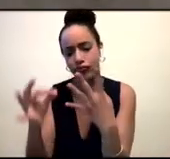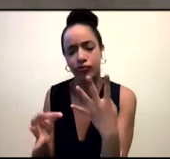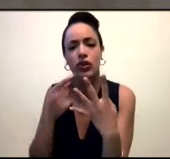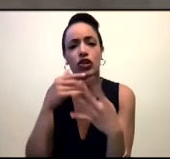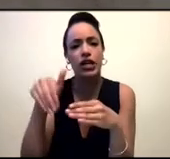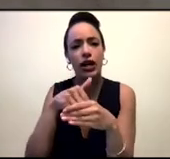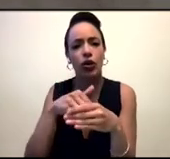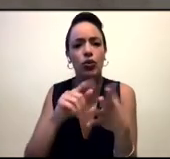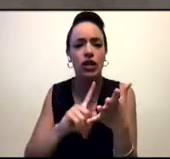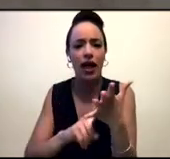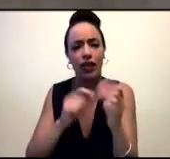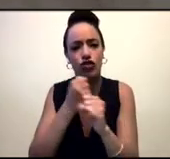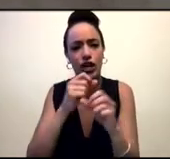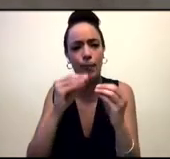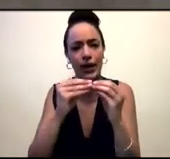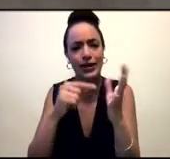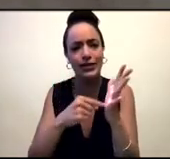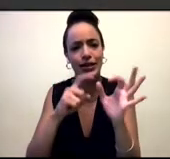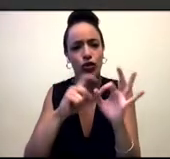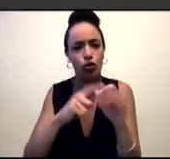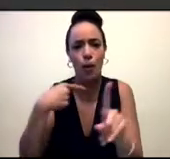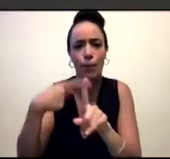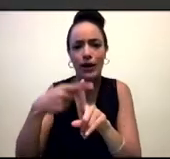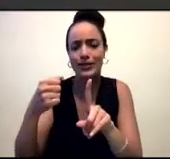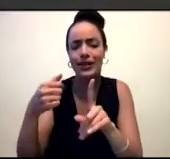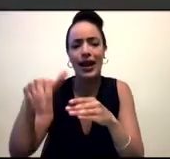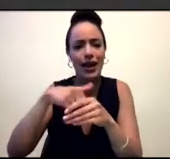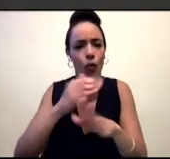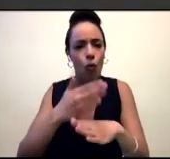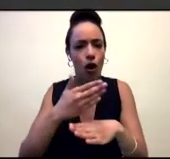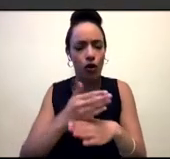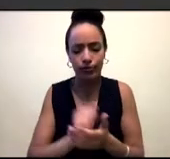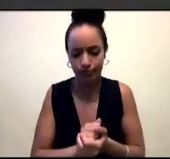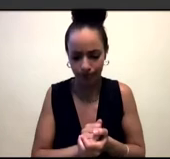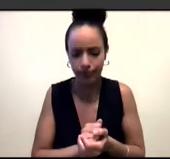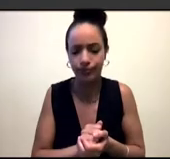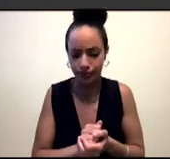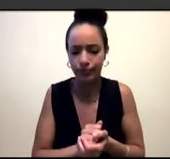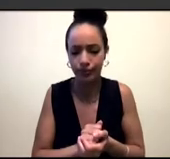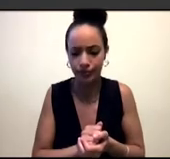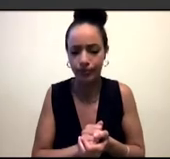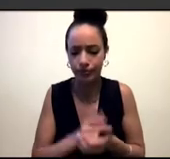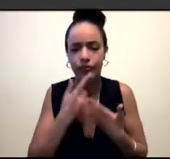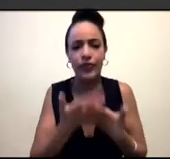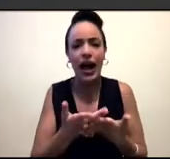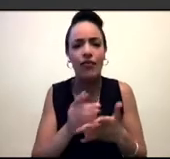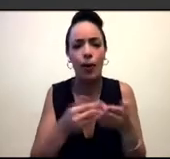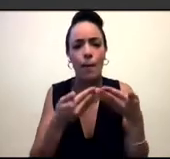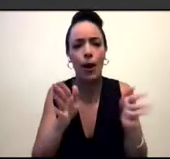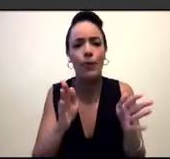work. She takes education further on Patreon and provides publicly accessible weekly lessons on Instagram.